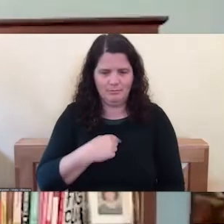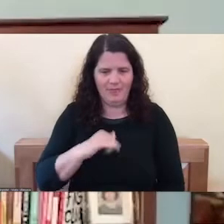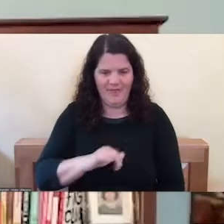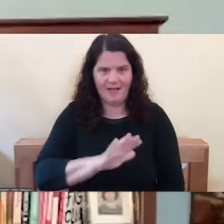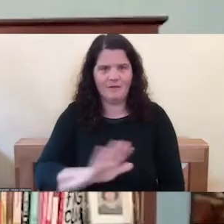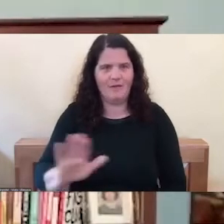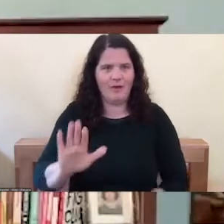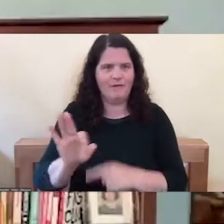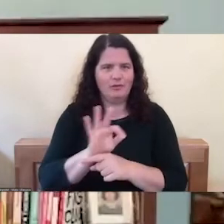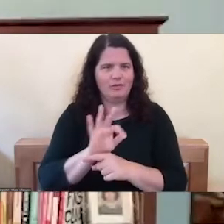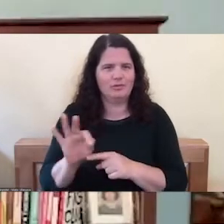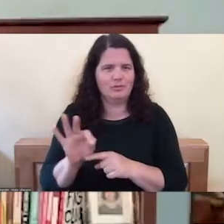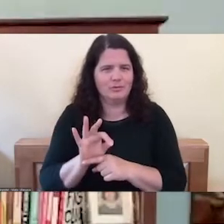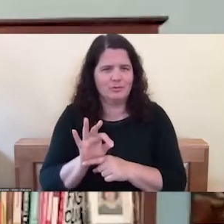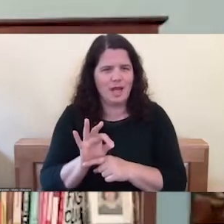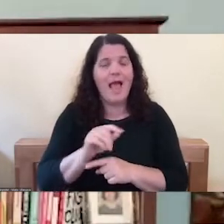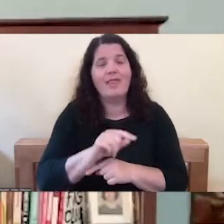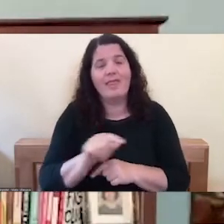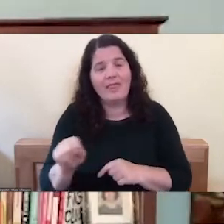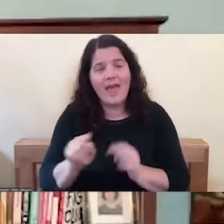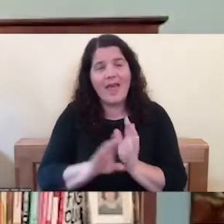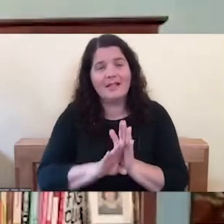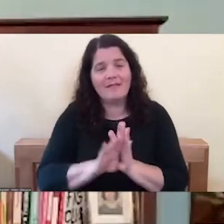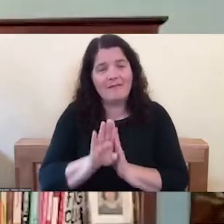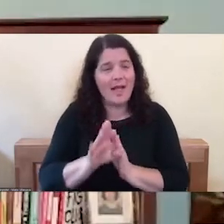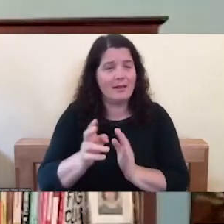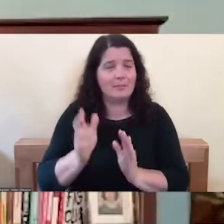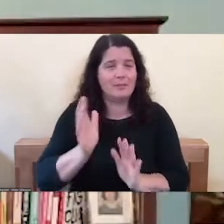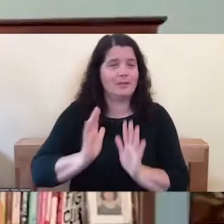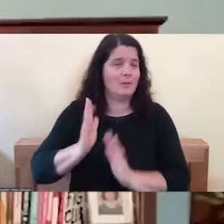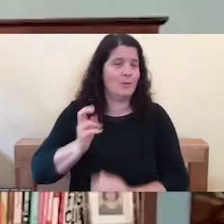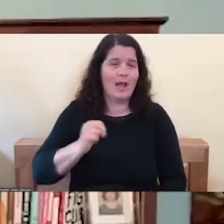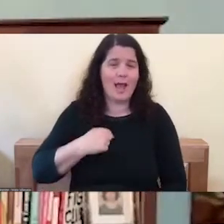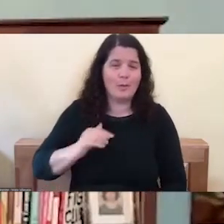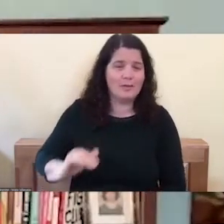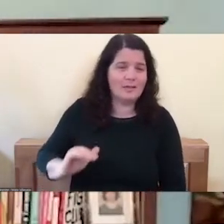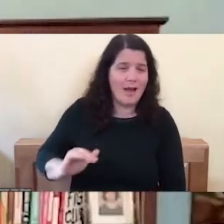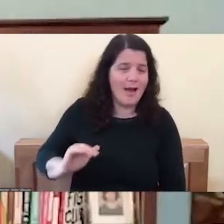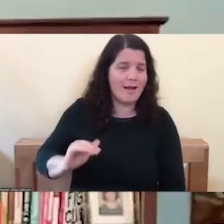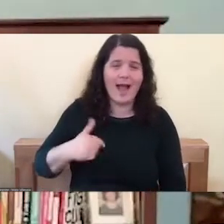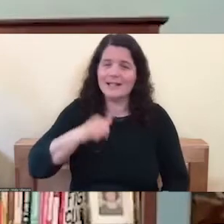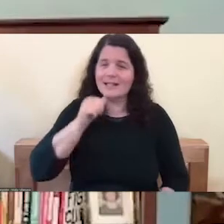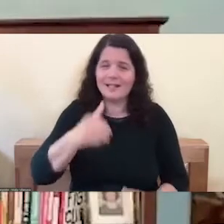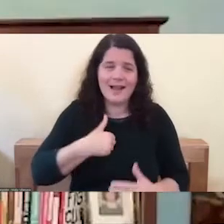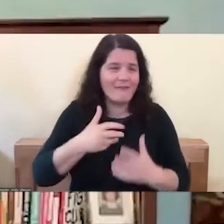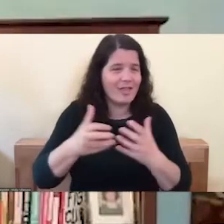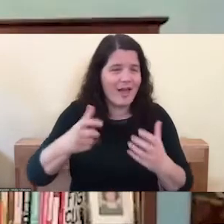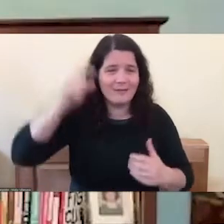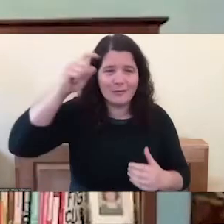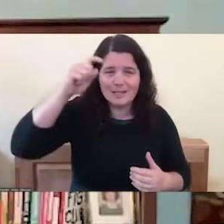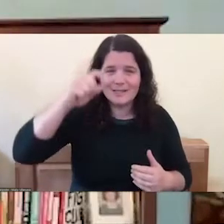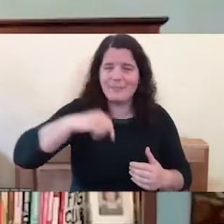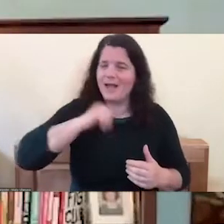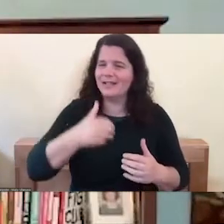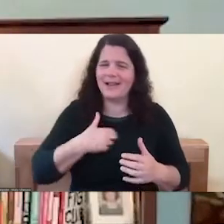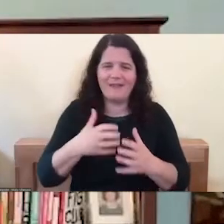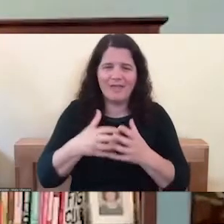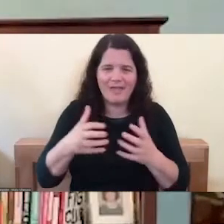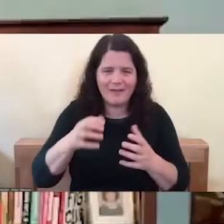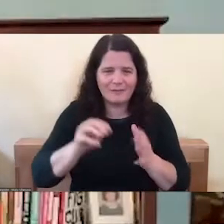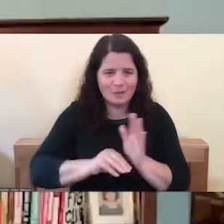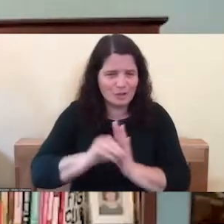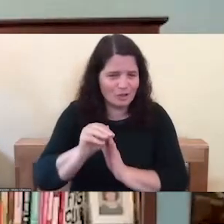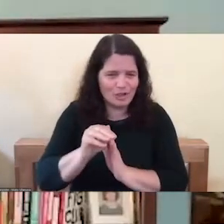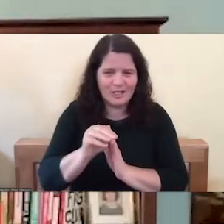often develop when we were very young and we didn't have a lot of wisdom and we didn't have a lot of maturity. And they're also